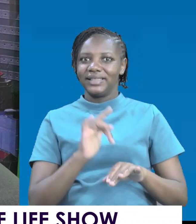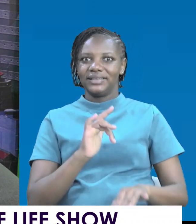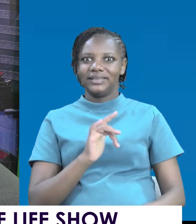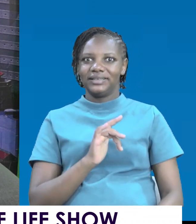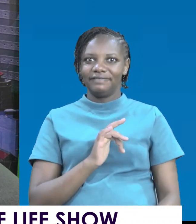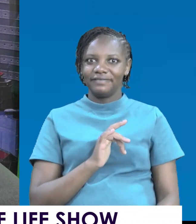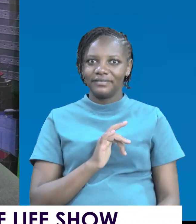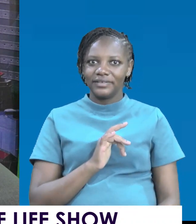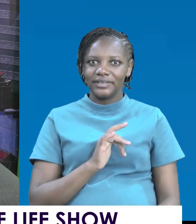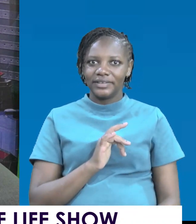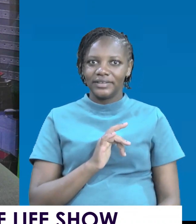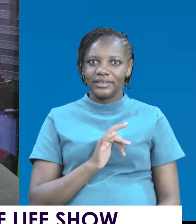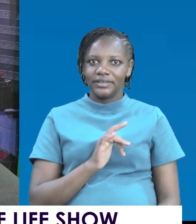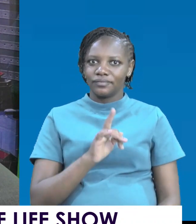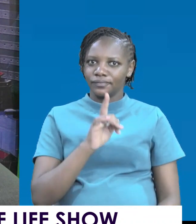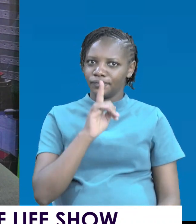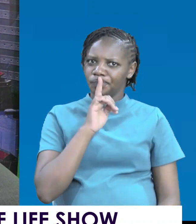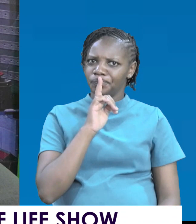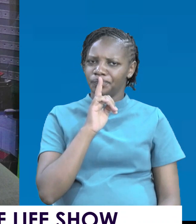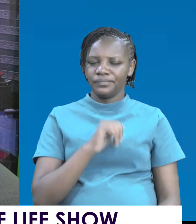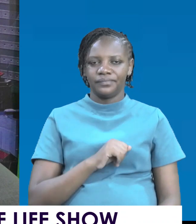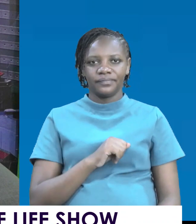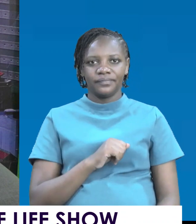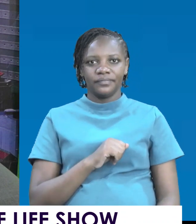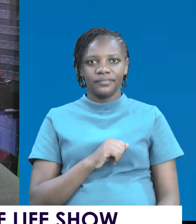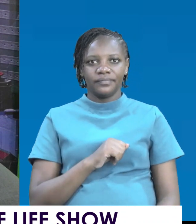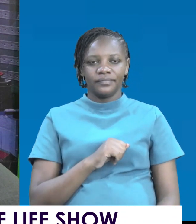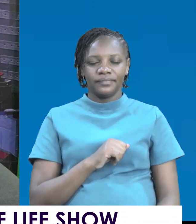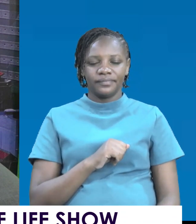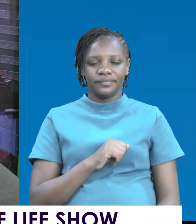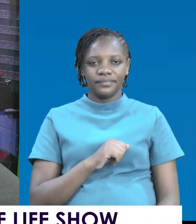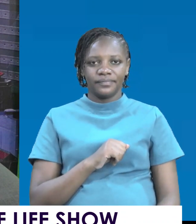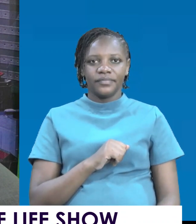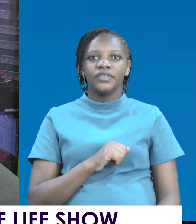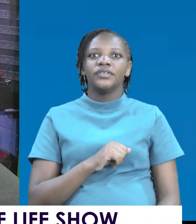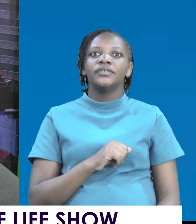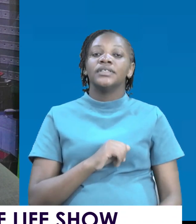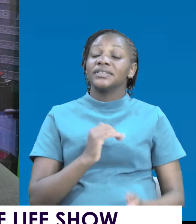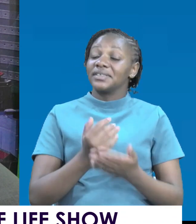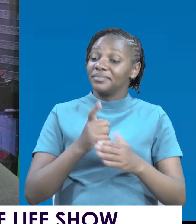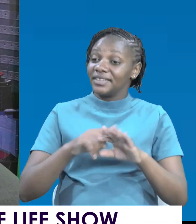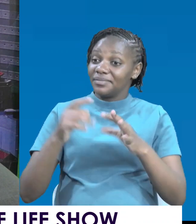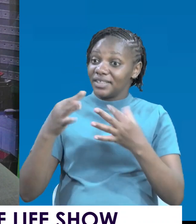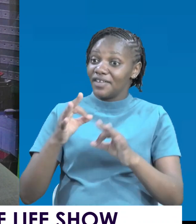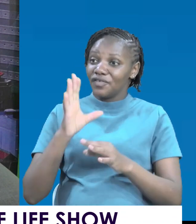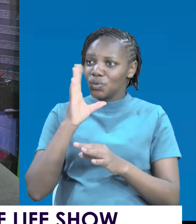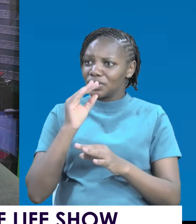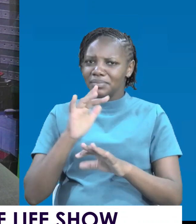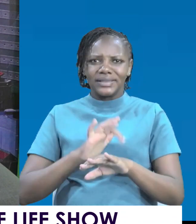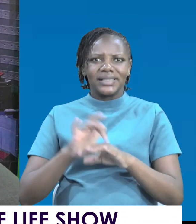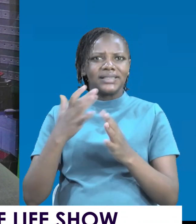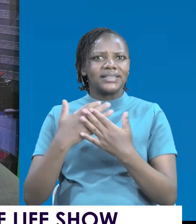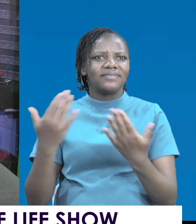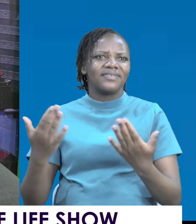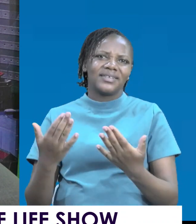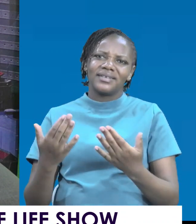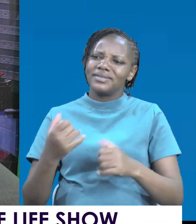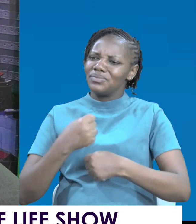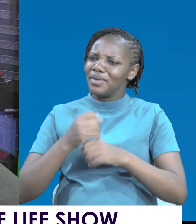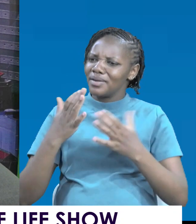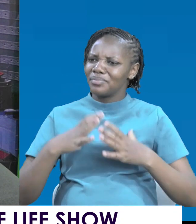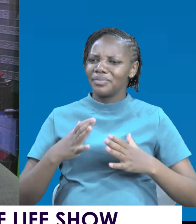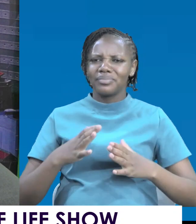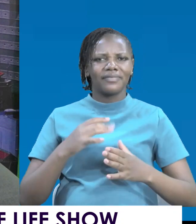because you empathize as a leader. The moment you bring it out, you kill destinies. You kill hope in people.